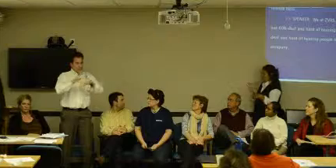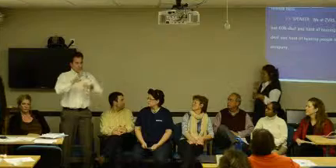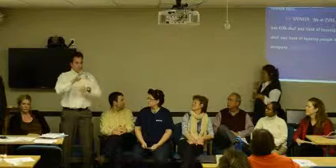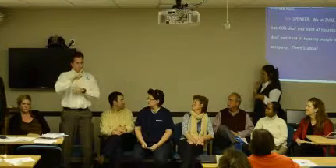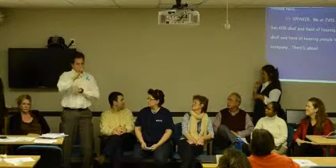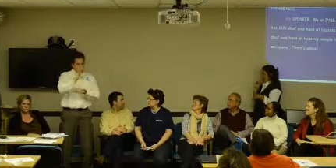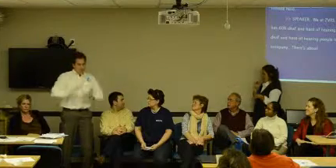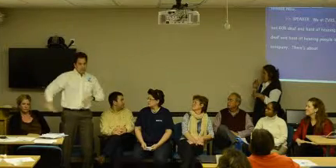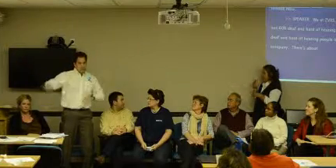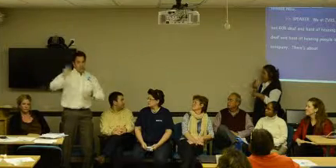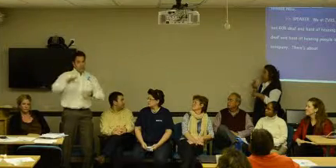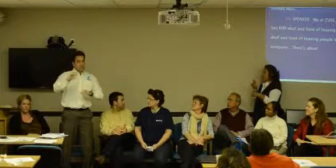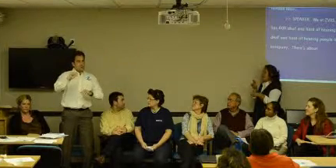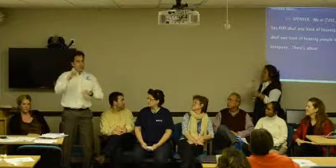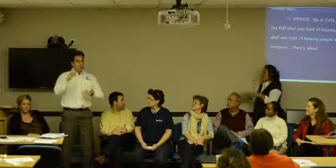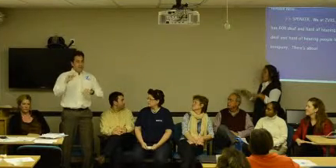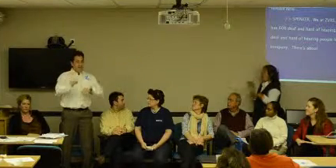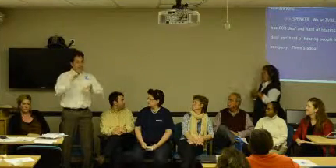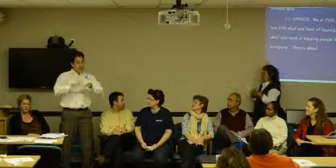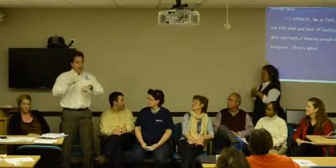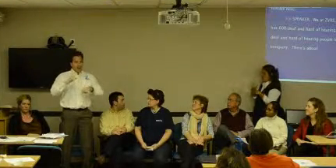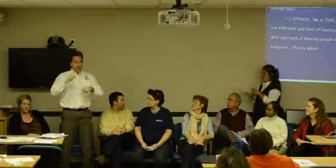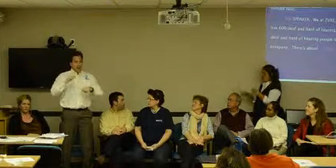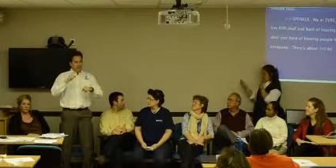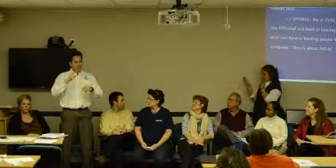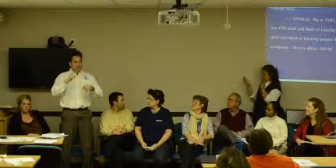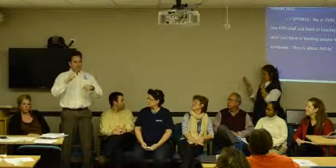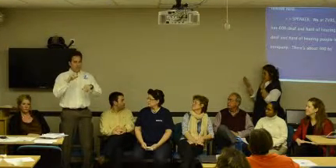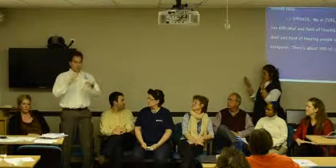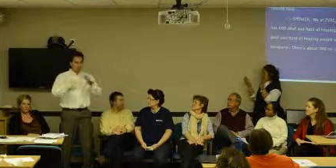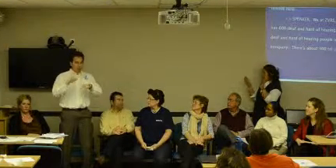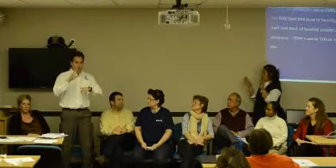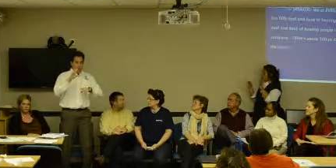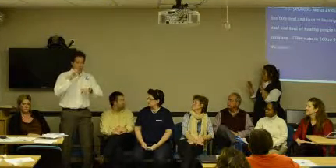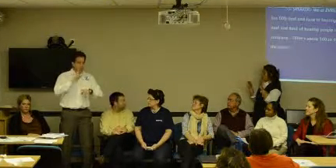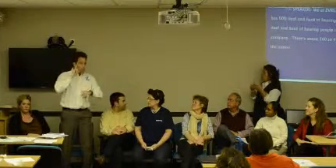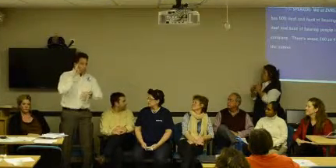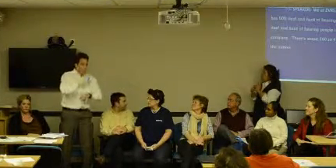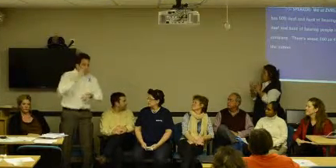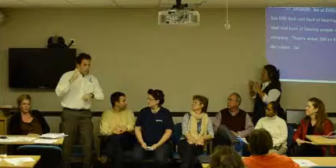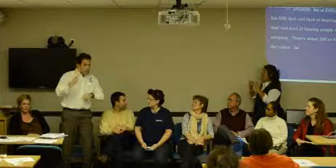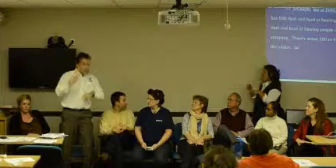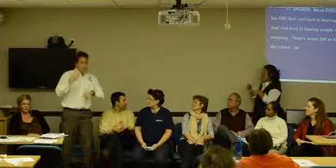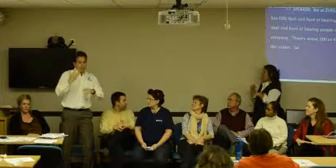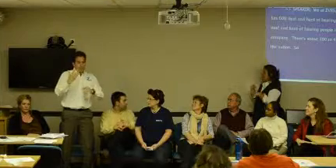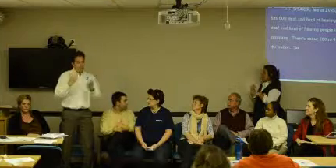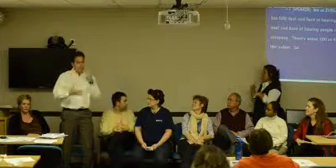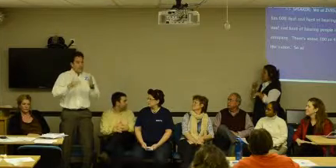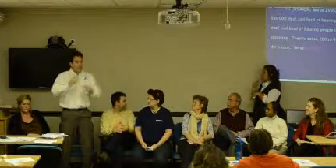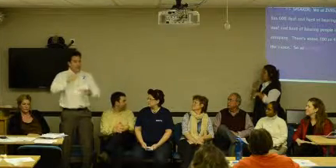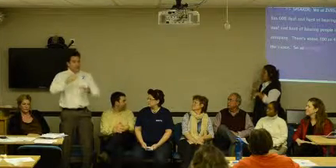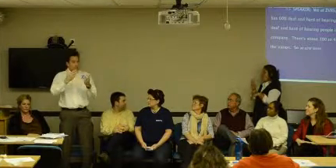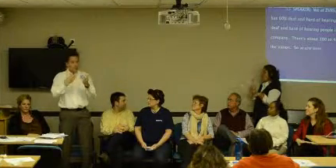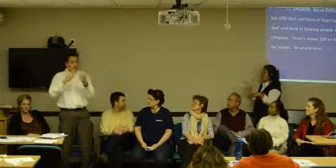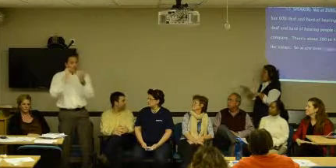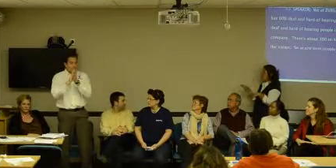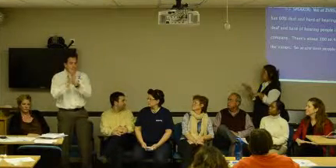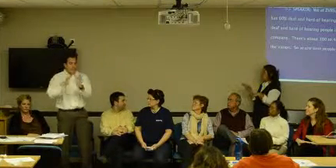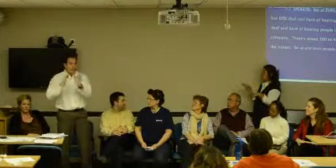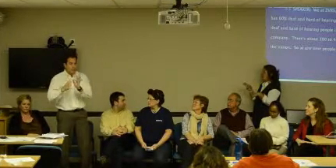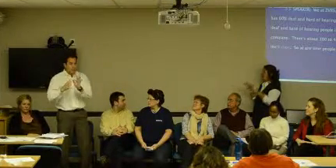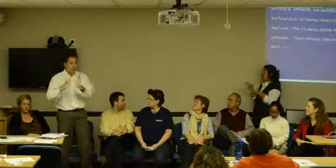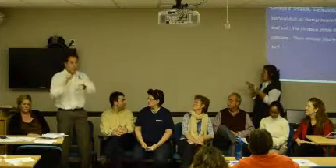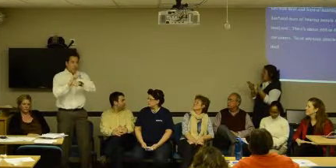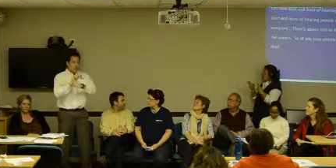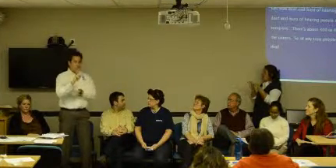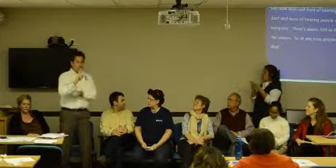400 all over the nation. So, at any time, people who are deaf and hard of hearing, you know,